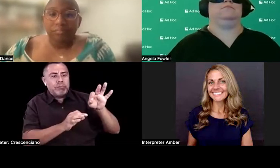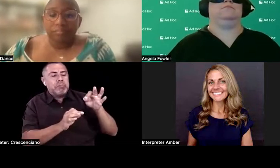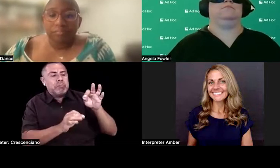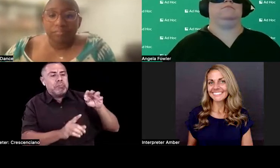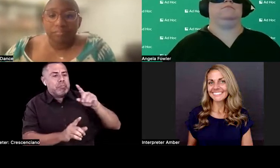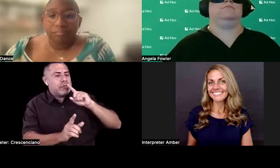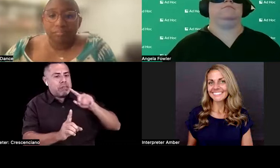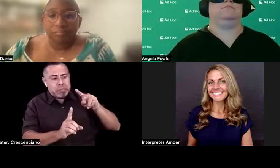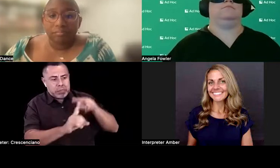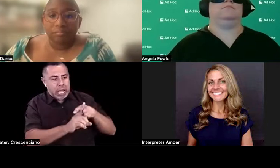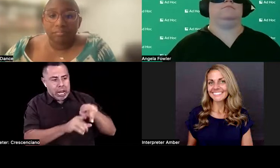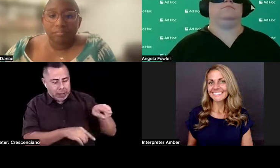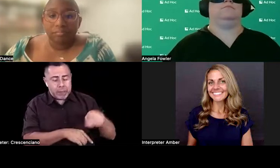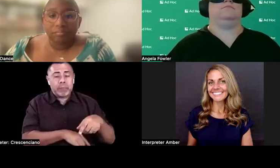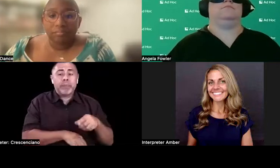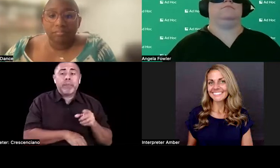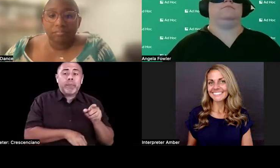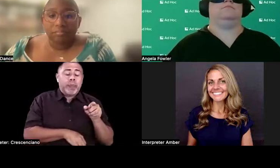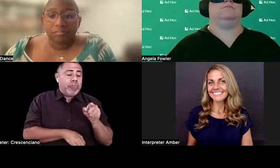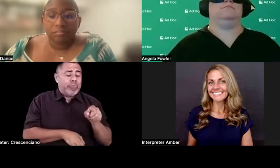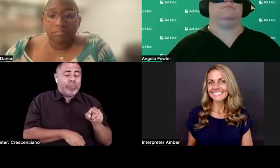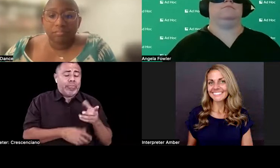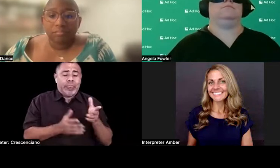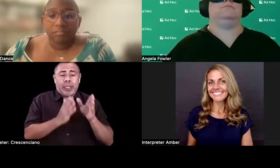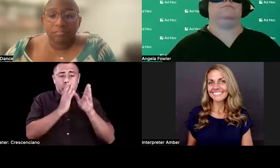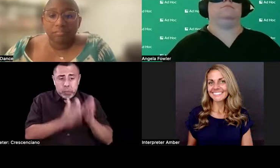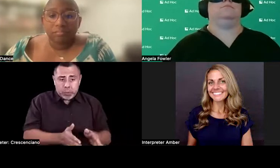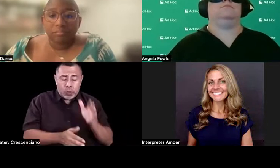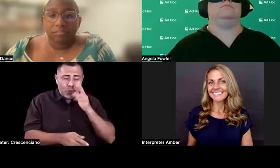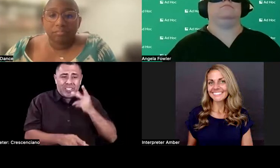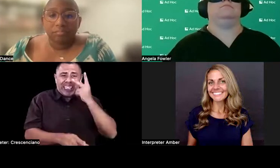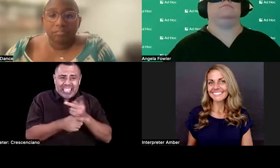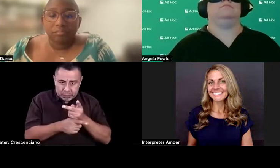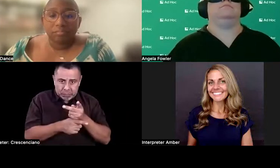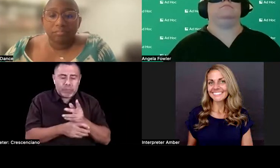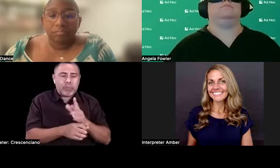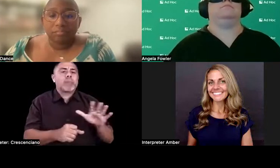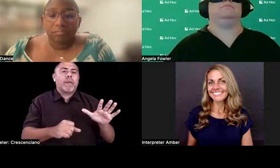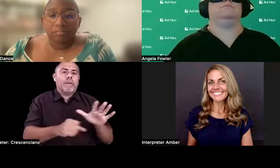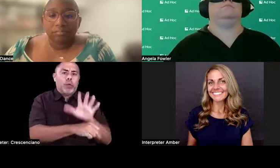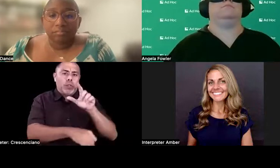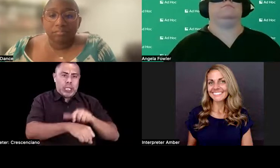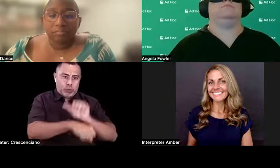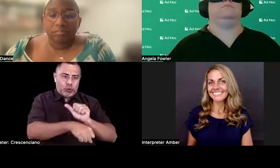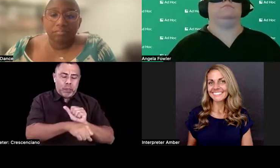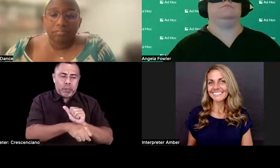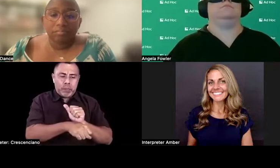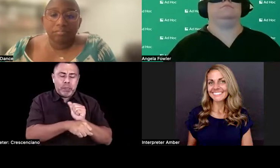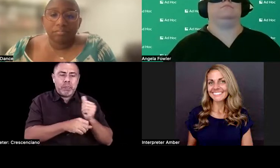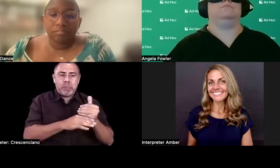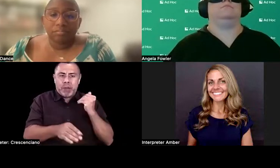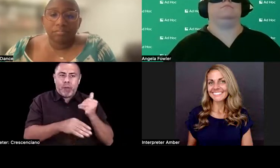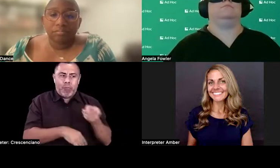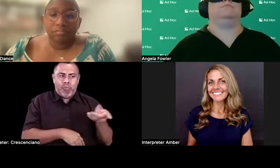which whatever it was before they were, um, brought on board by leadership, they will maintain their full-time job